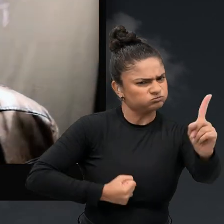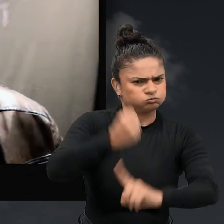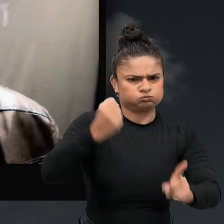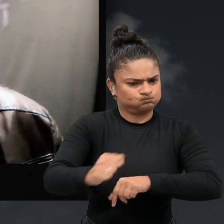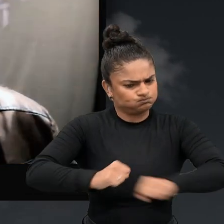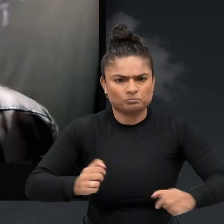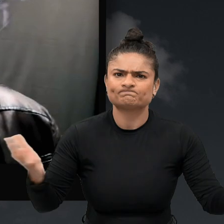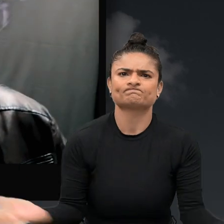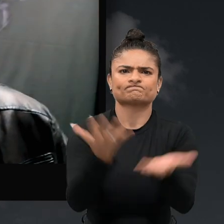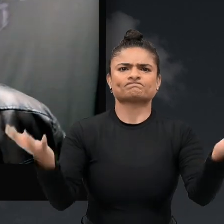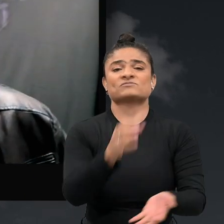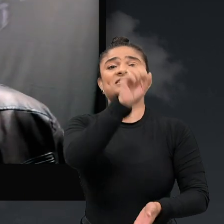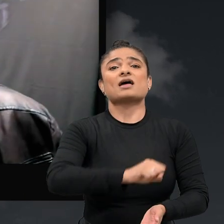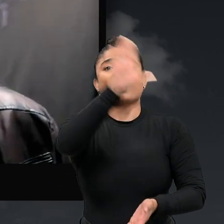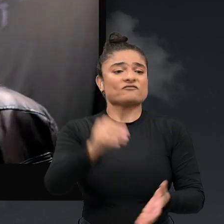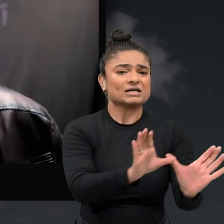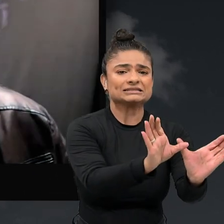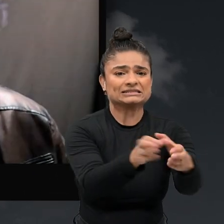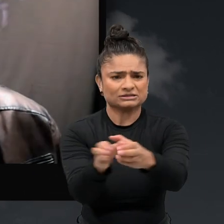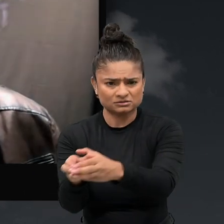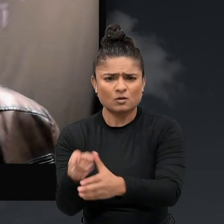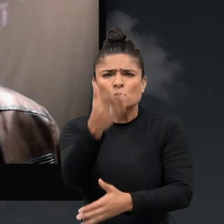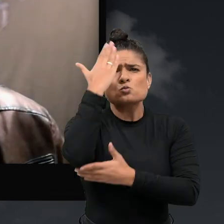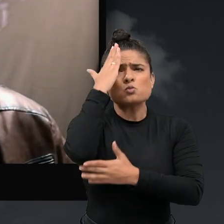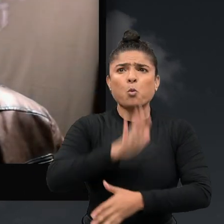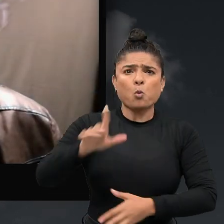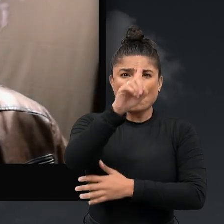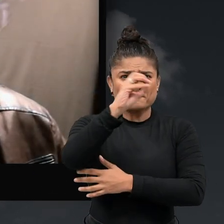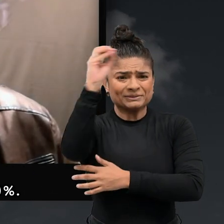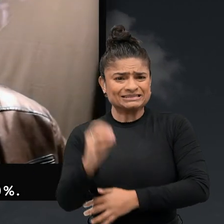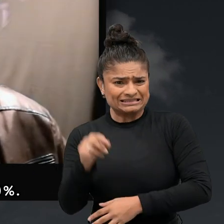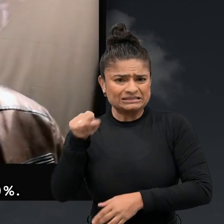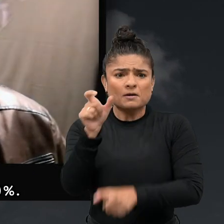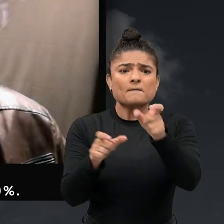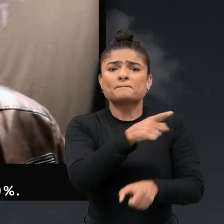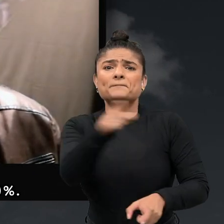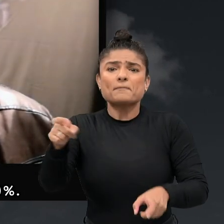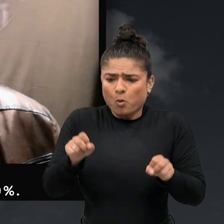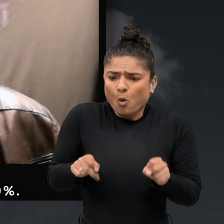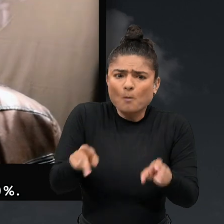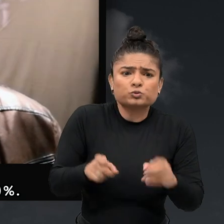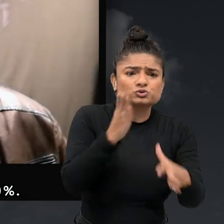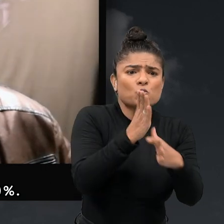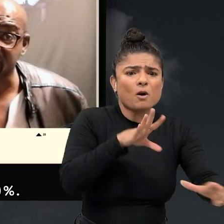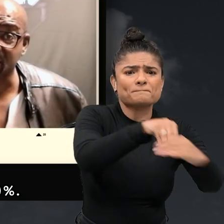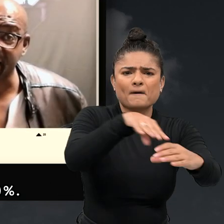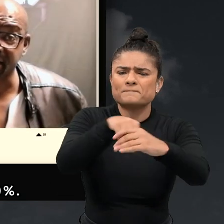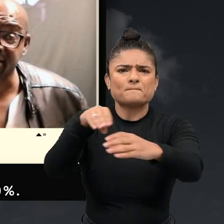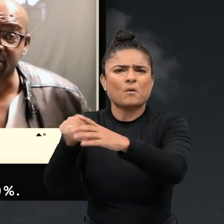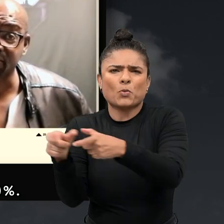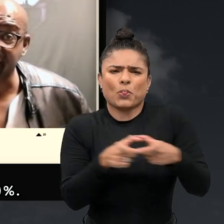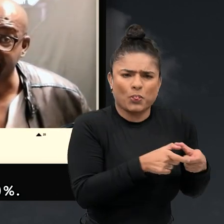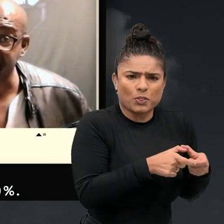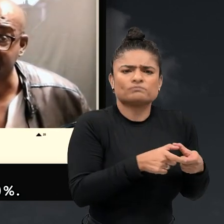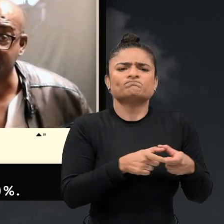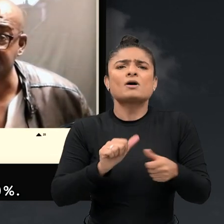sector in South Africa. Do you know that we number about 11 percent? And tell me that your next opposition party